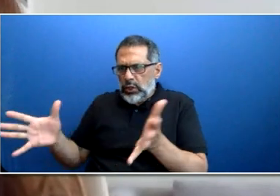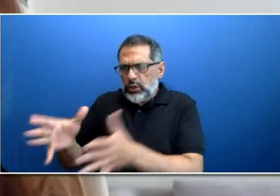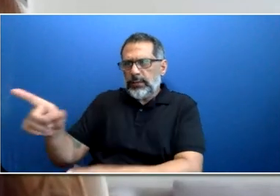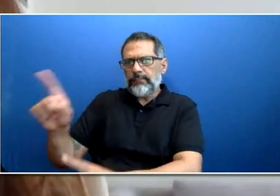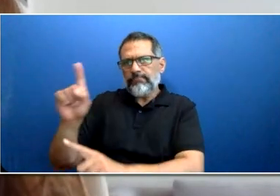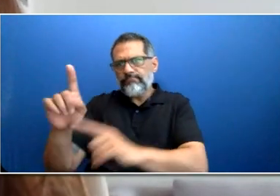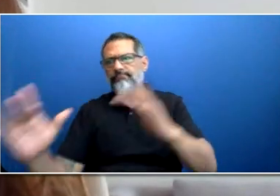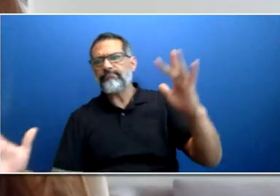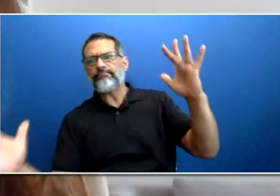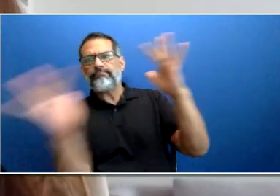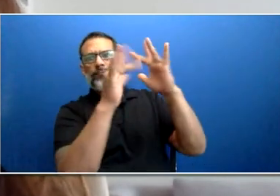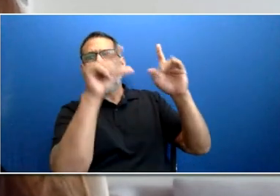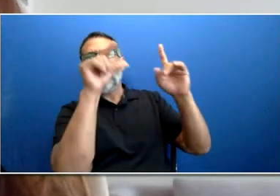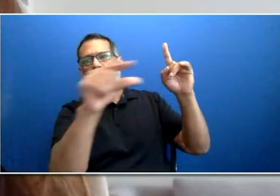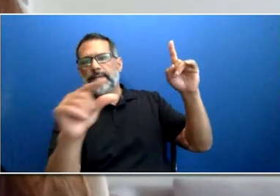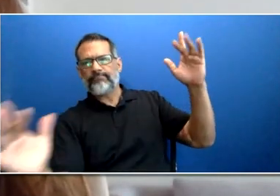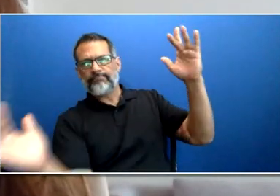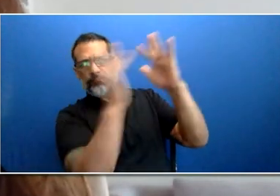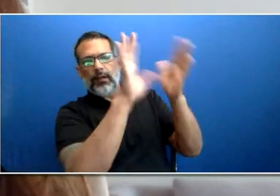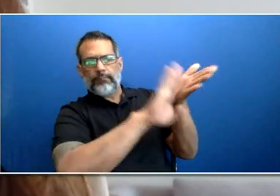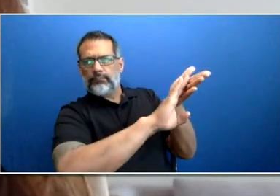looked on a case-by-case basis.